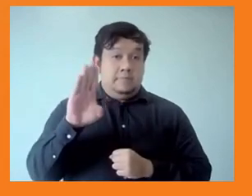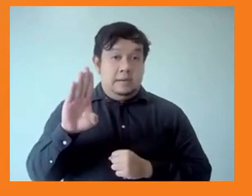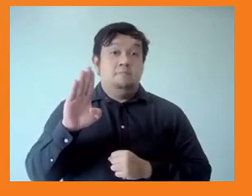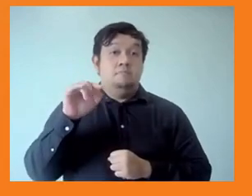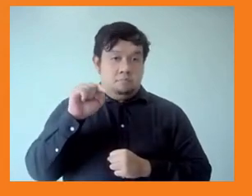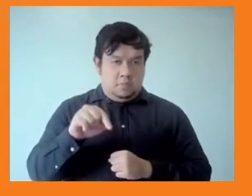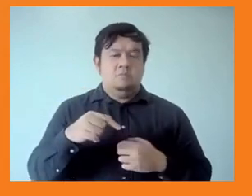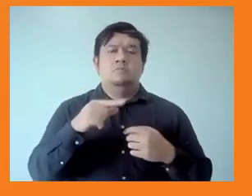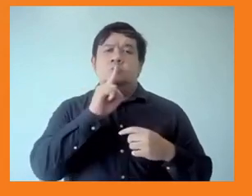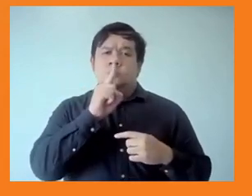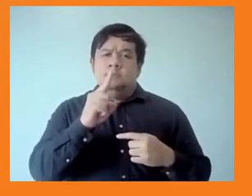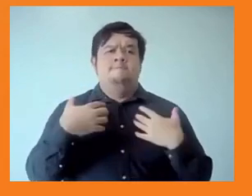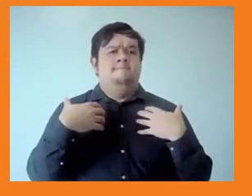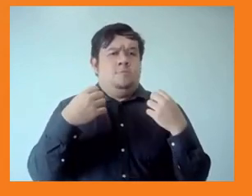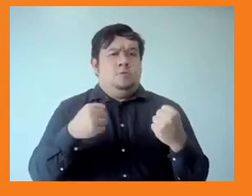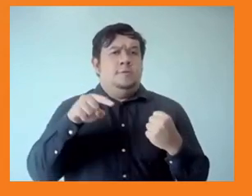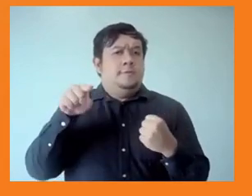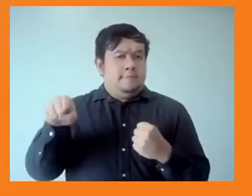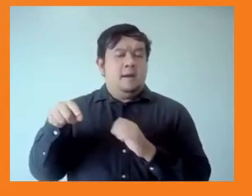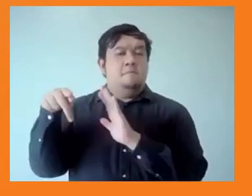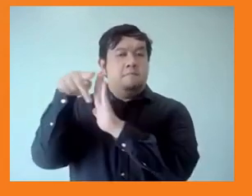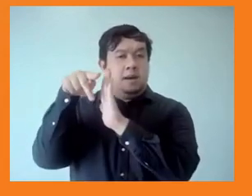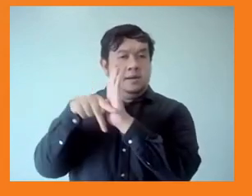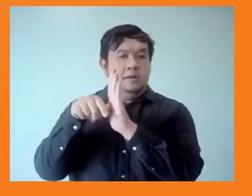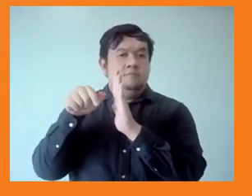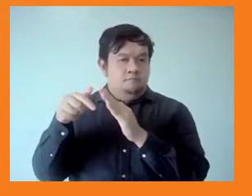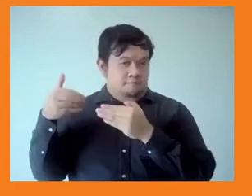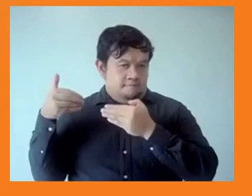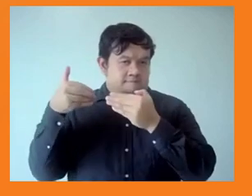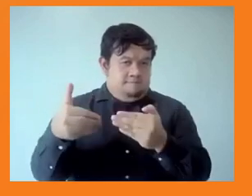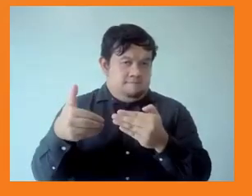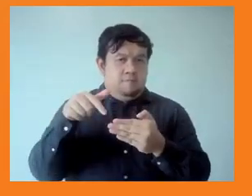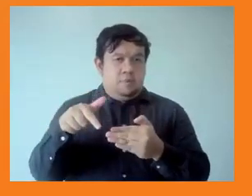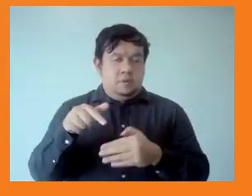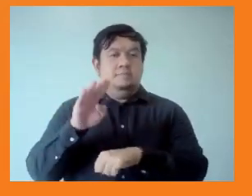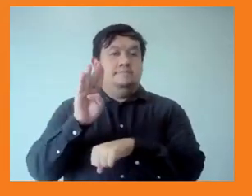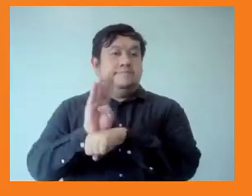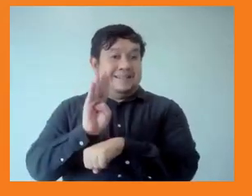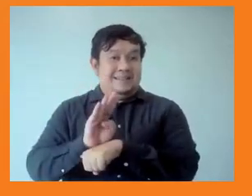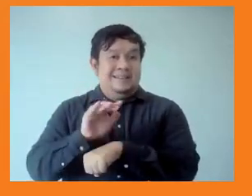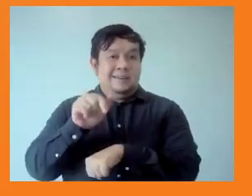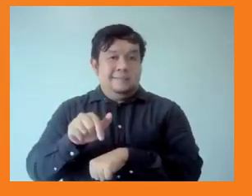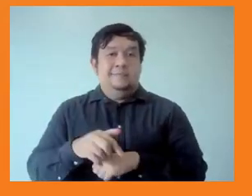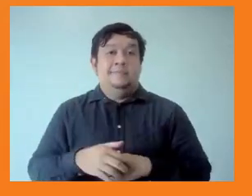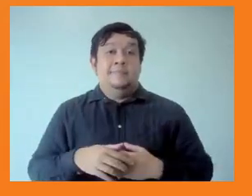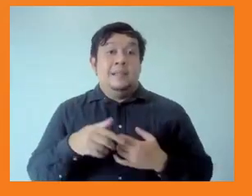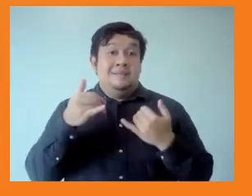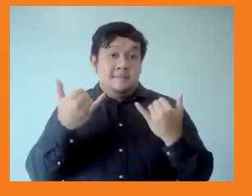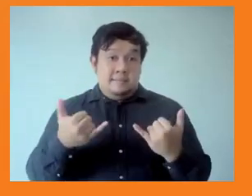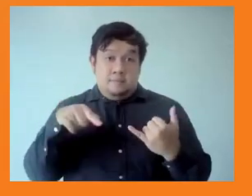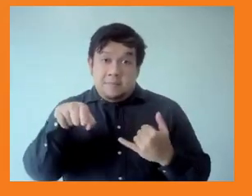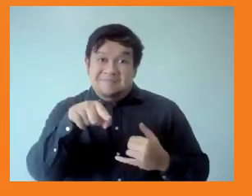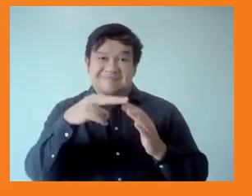taken to fight inequality. And I would really invite you all to read the report from Oxfam and Development